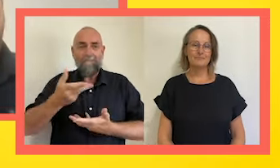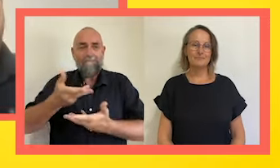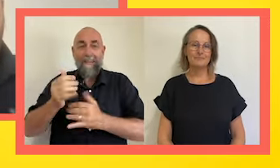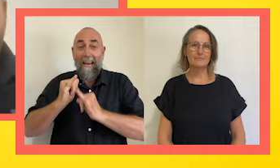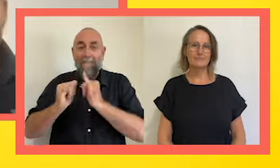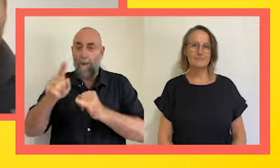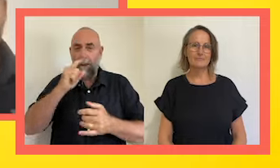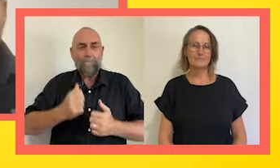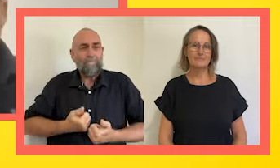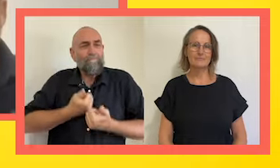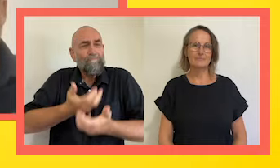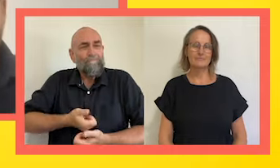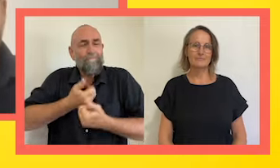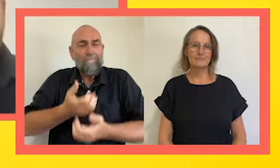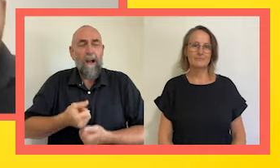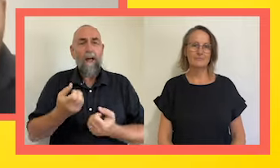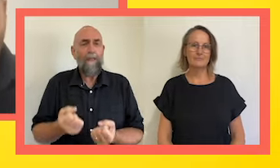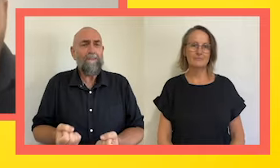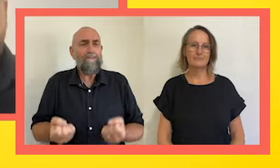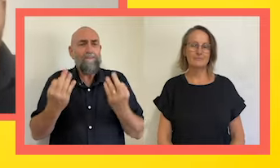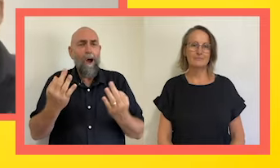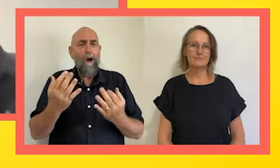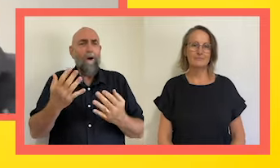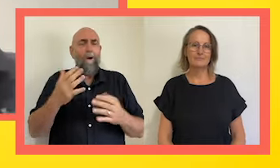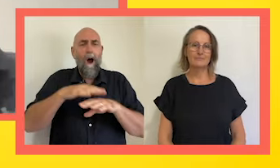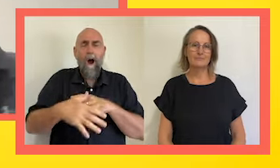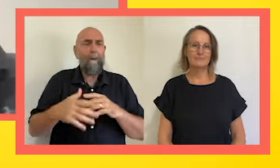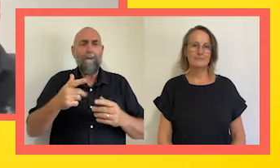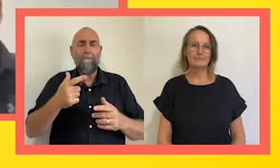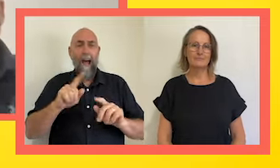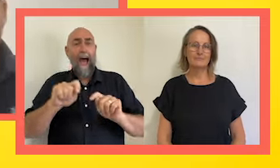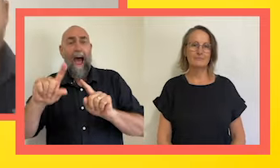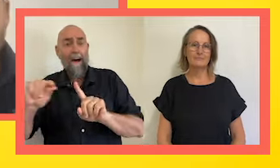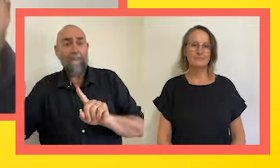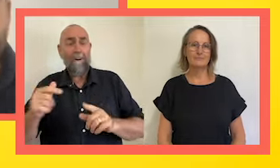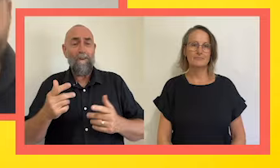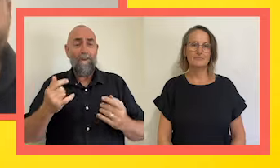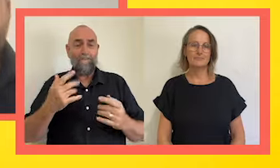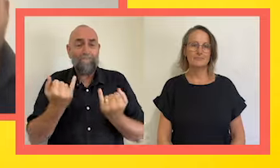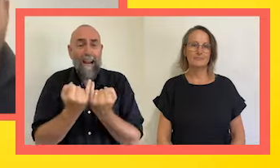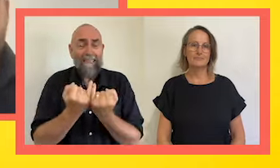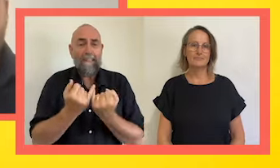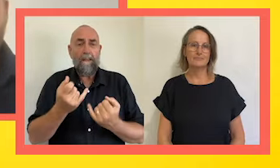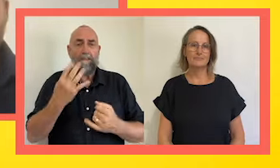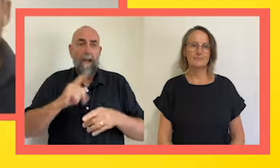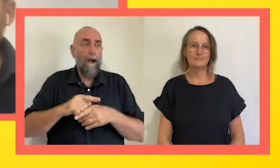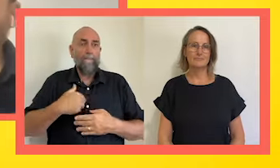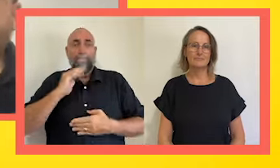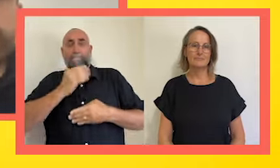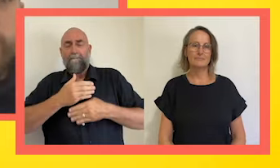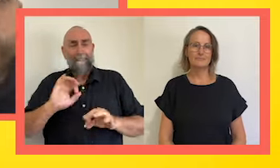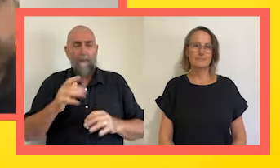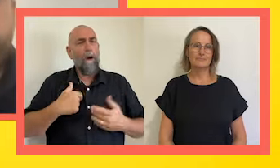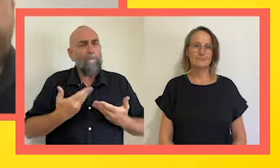like there is no caution during that post-race interview, there is no, you know, I'm going to keep myself guarded, there is a